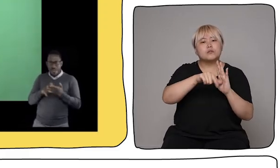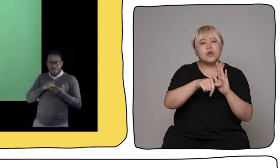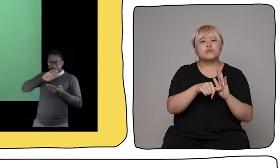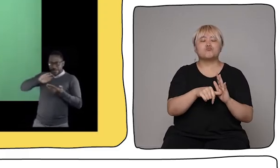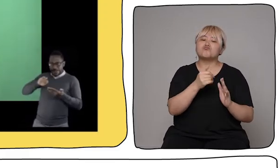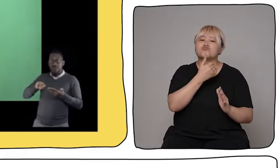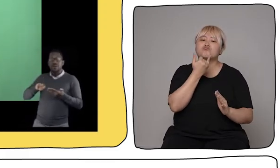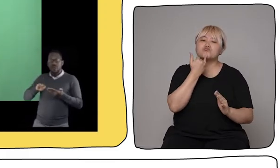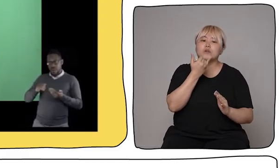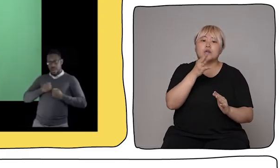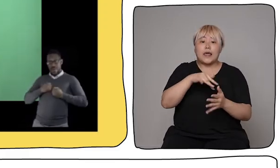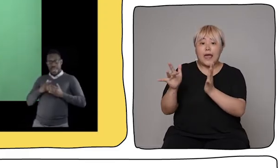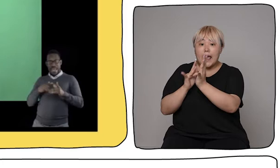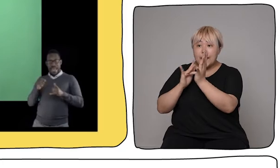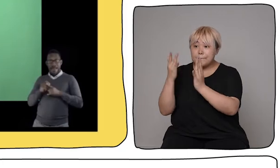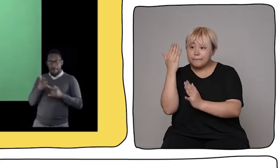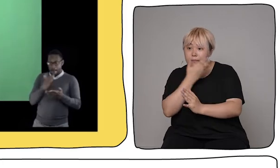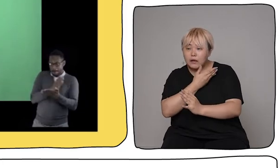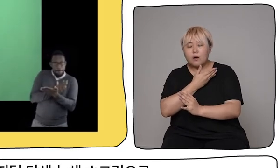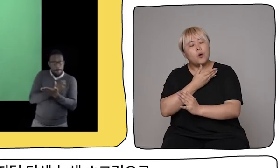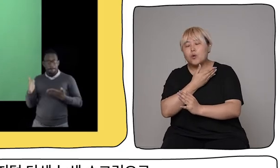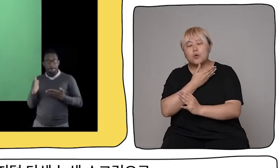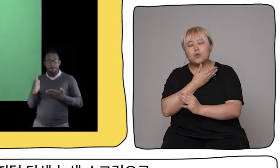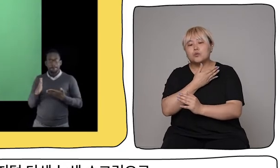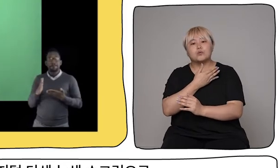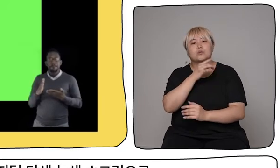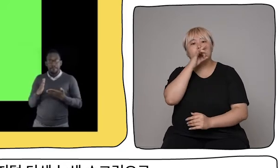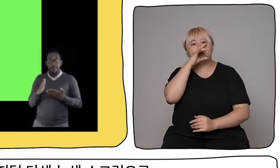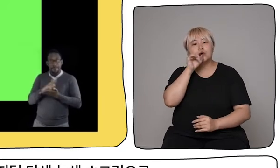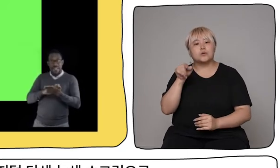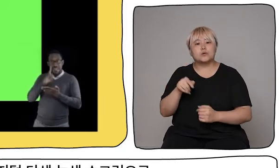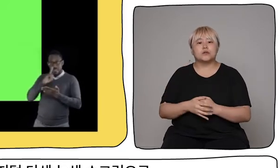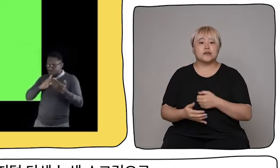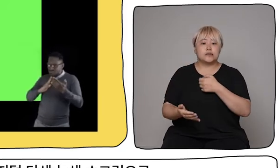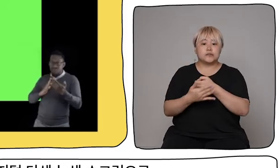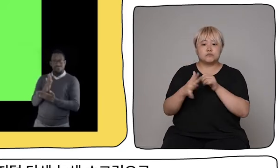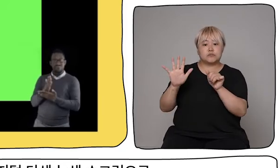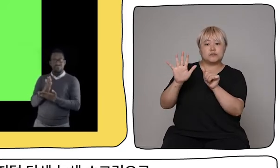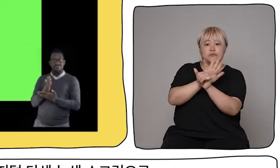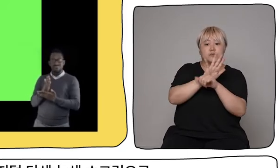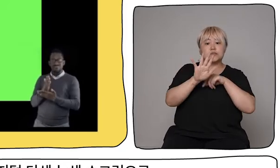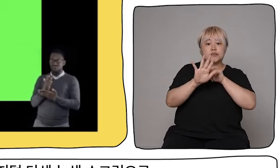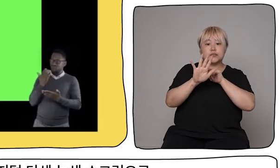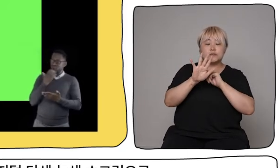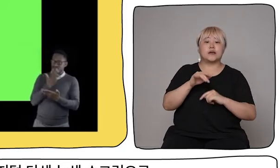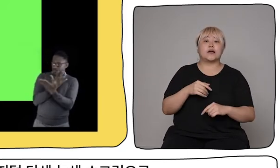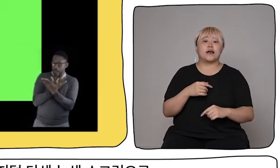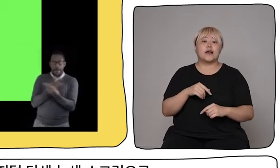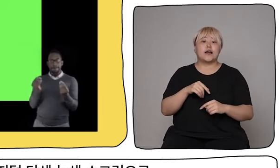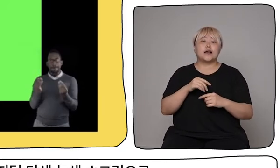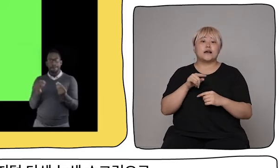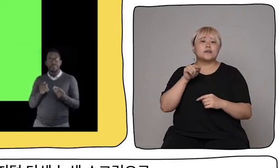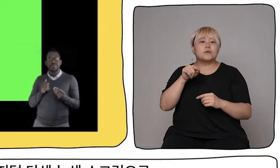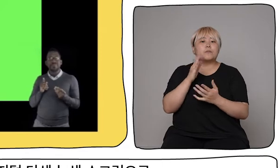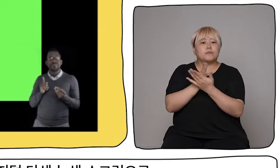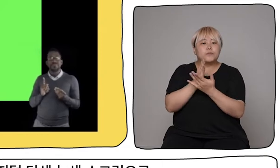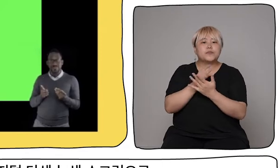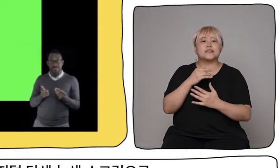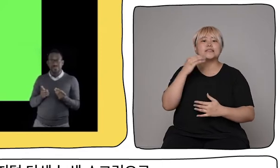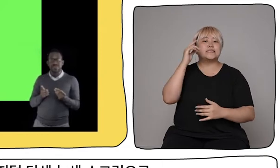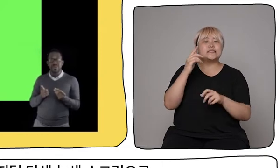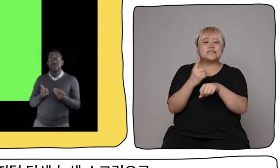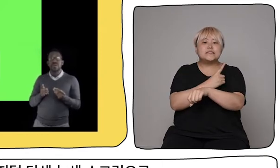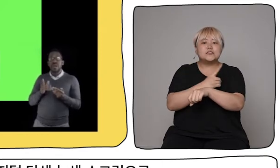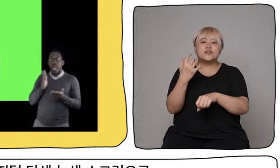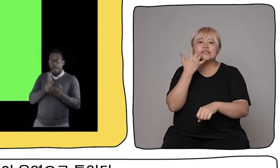lit enough for our app to eliminate cleanly so we'll have to do some processing in order to turn that real life green screen into a digital